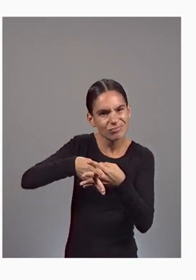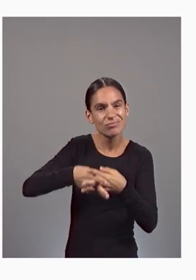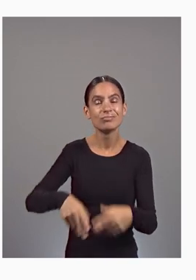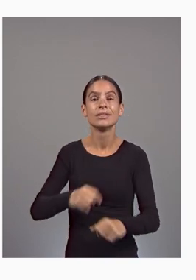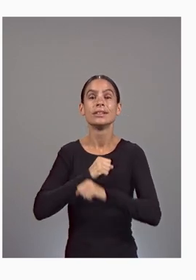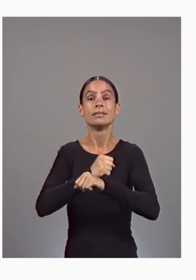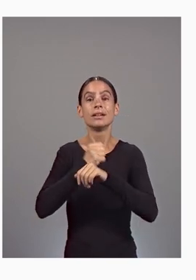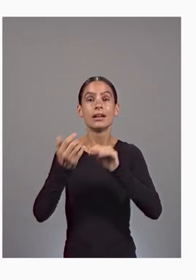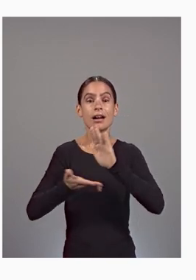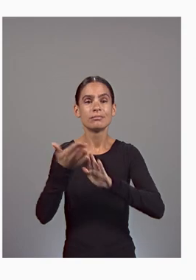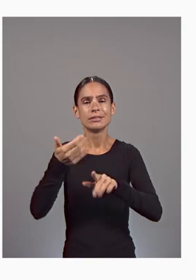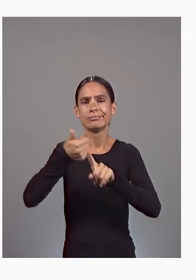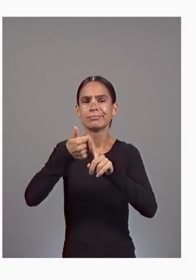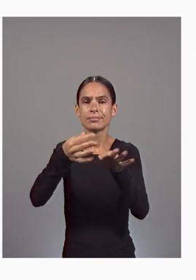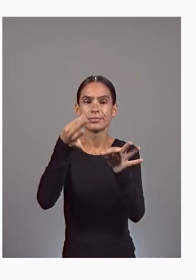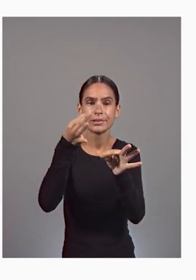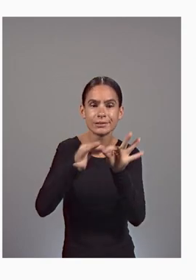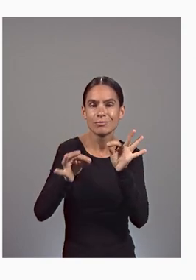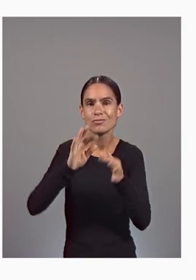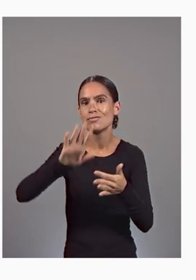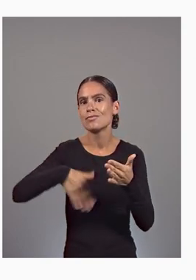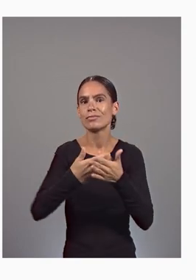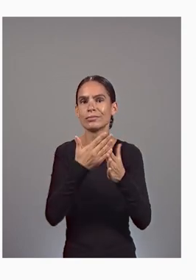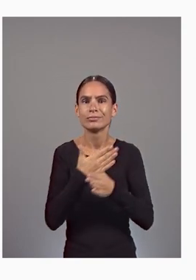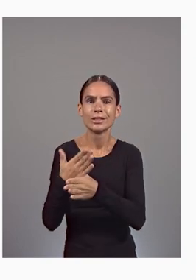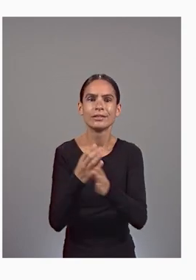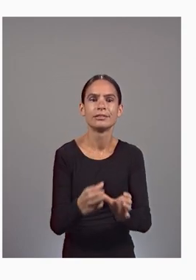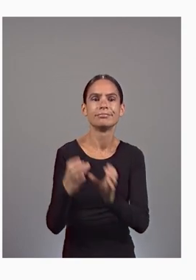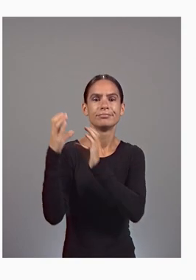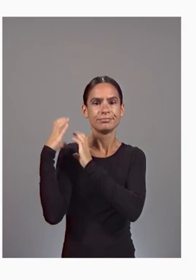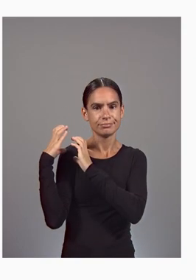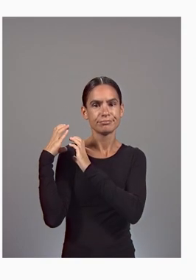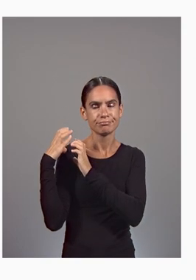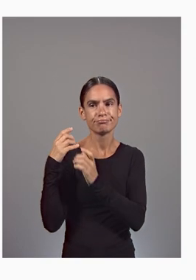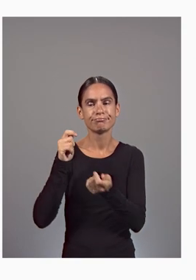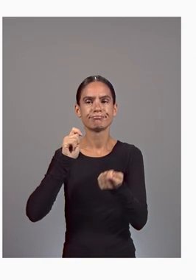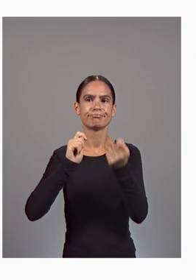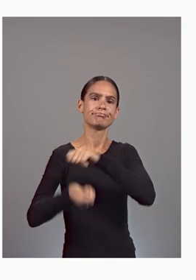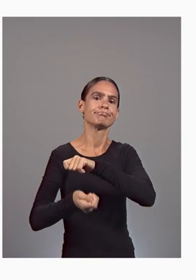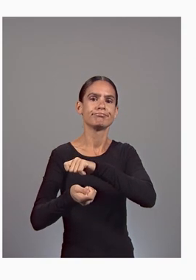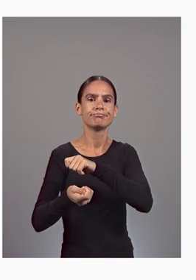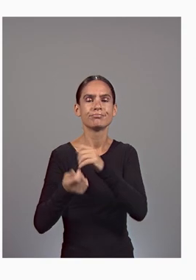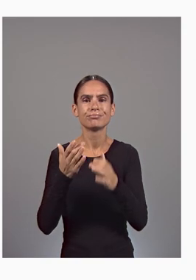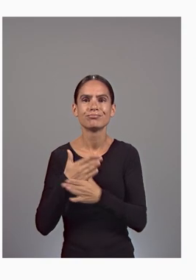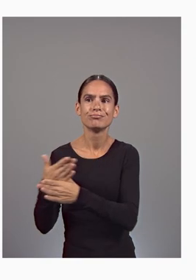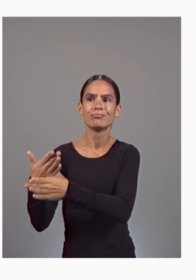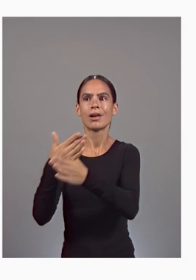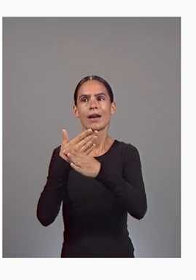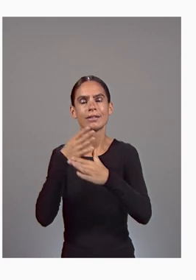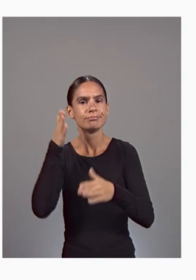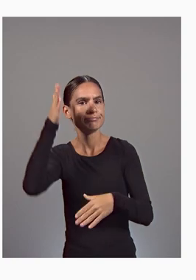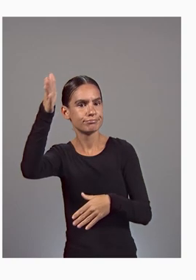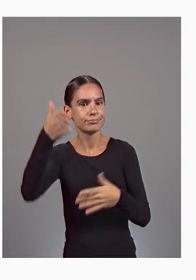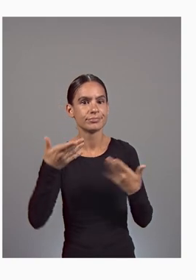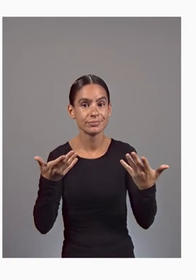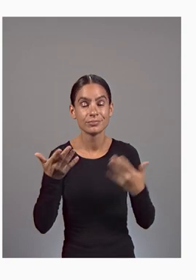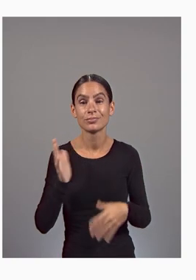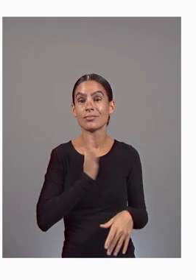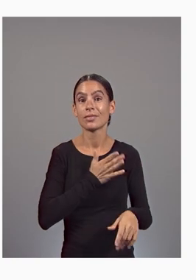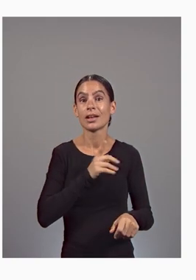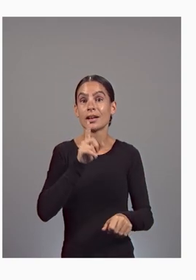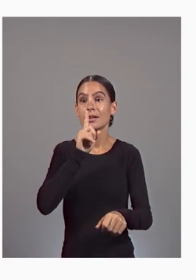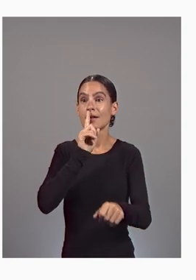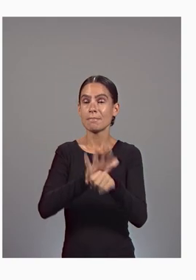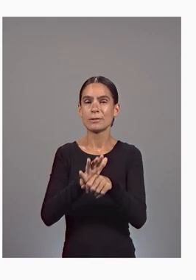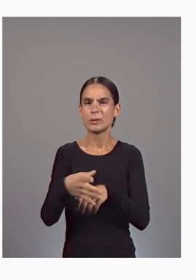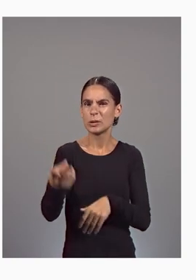and shared responsibility evolves to shared fate. Our commitment to you is twofold.